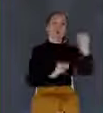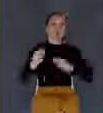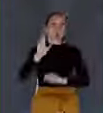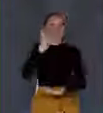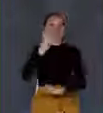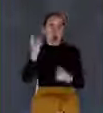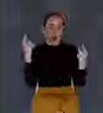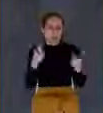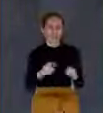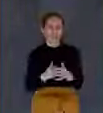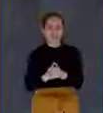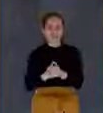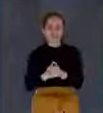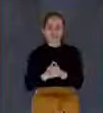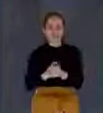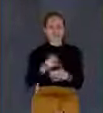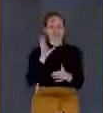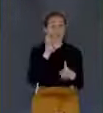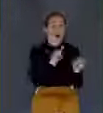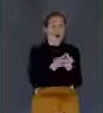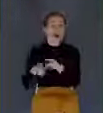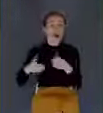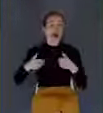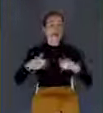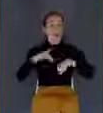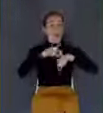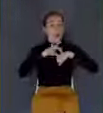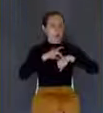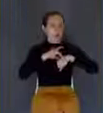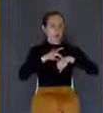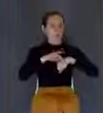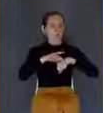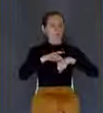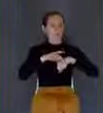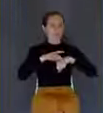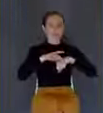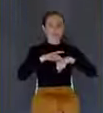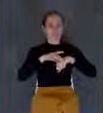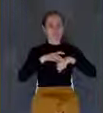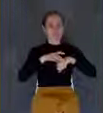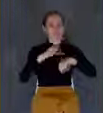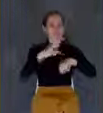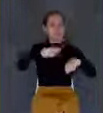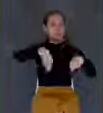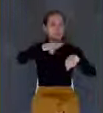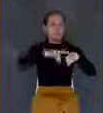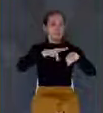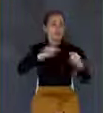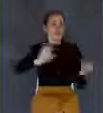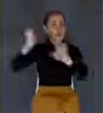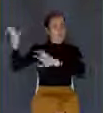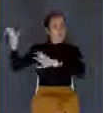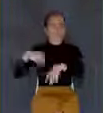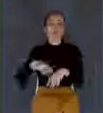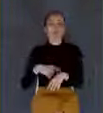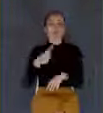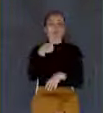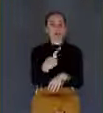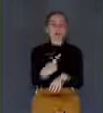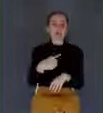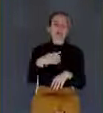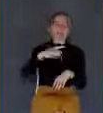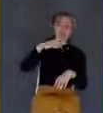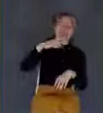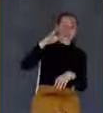And then there will also be cosmic disturbances. If you remember, look at verse 24. But in those days after that tribulation, the sun shall be darkened, the moon